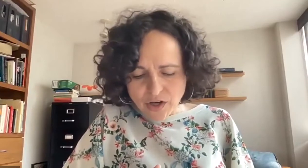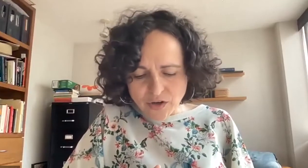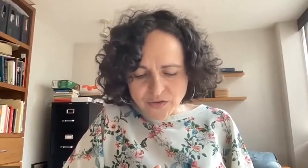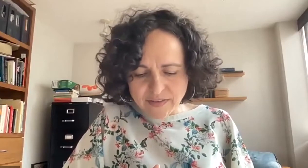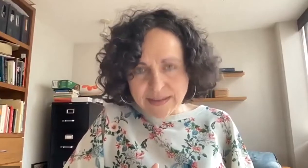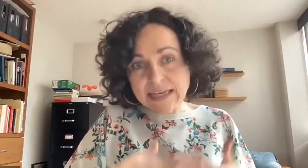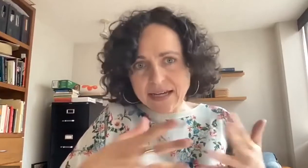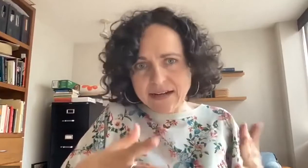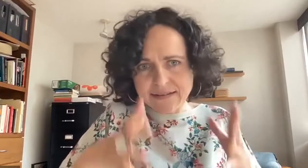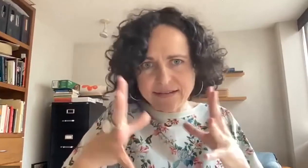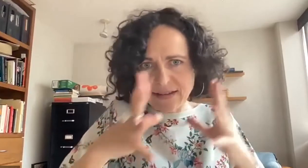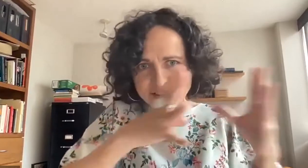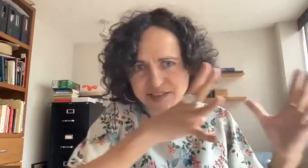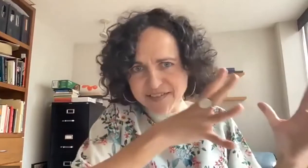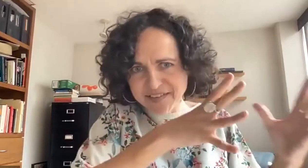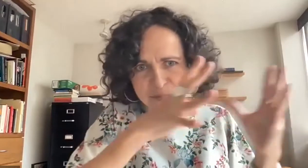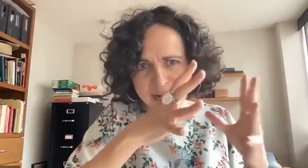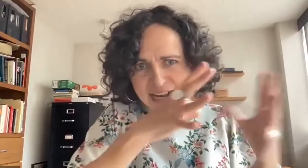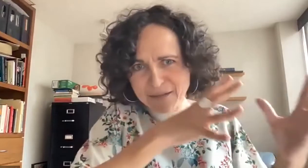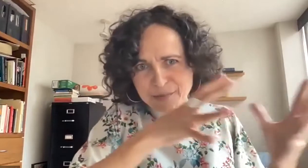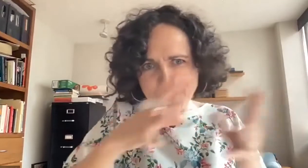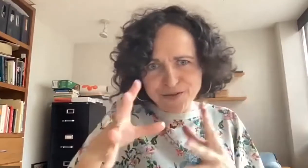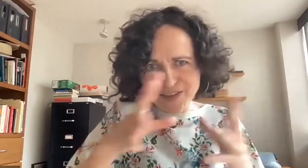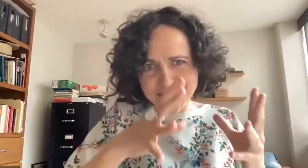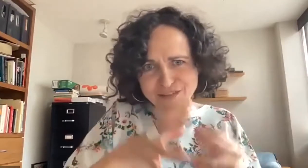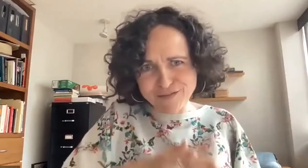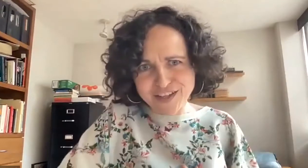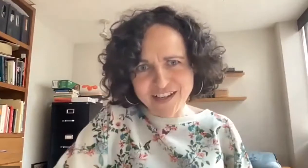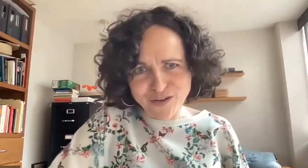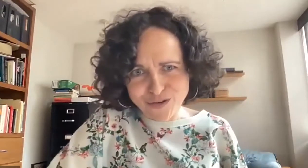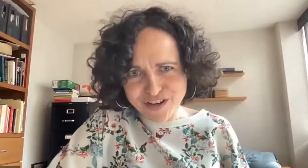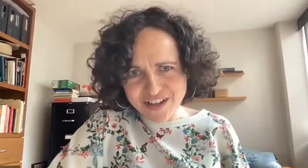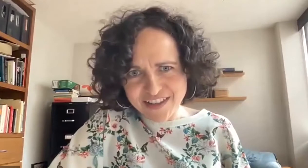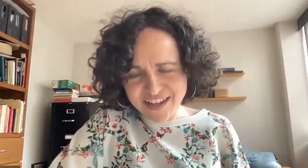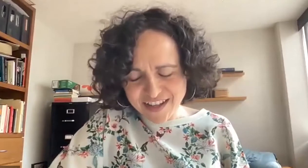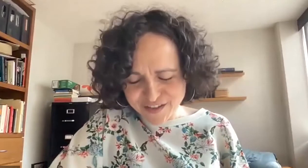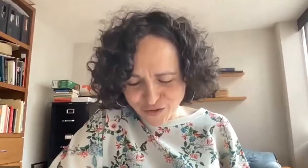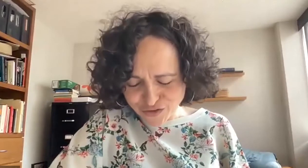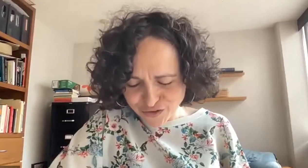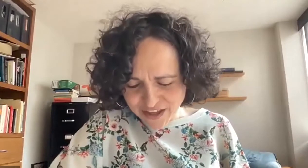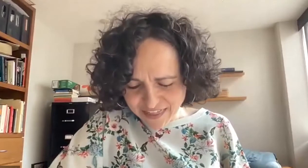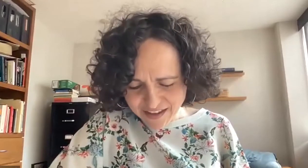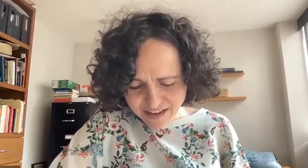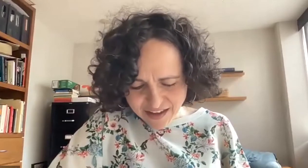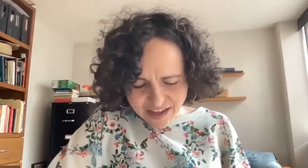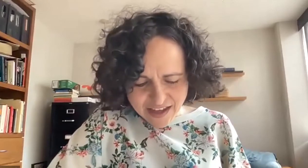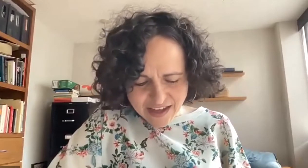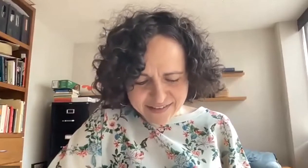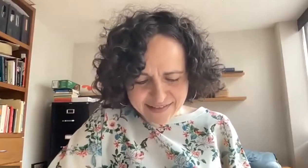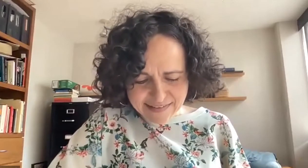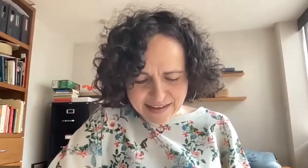the people, including indigenous people, people from who work the land.